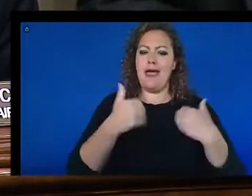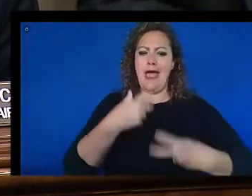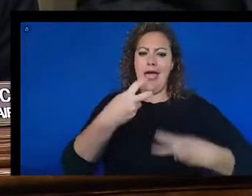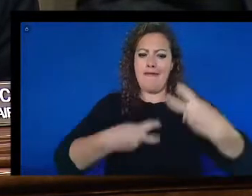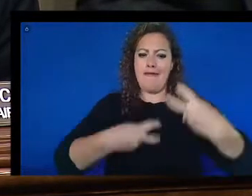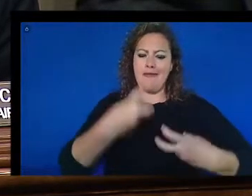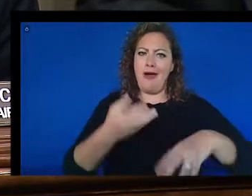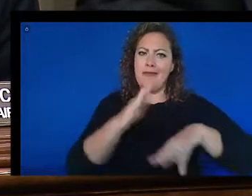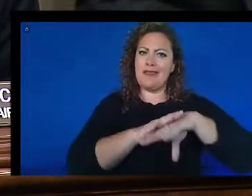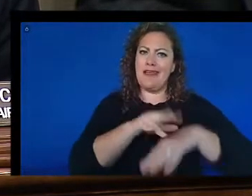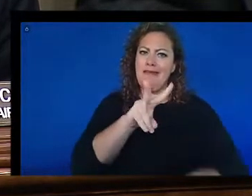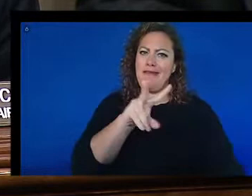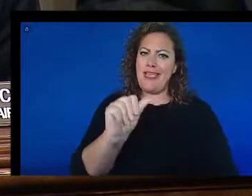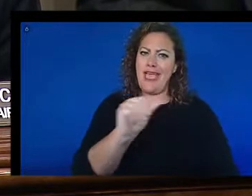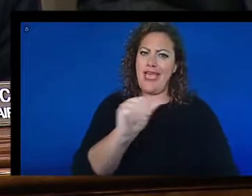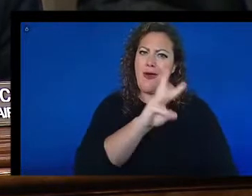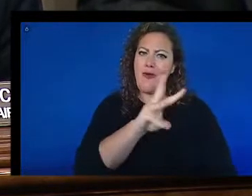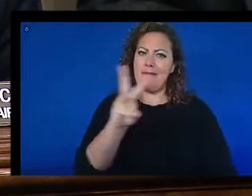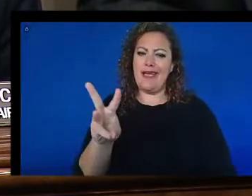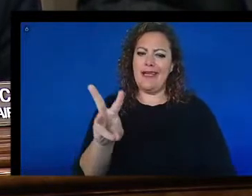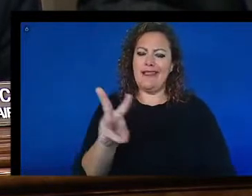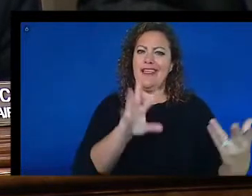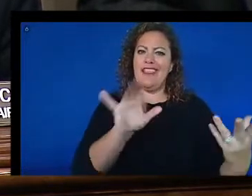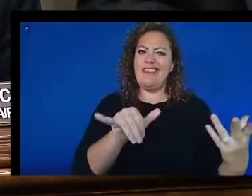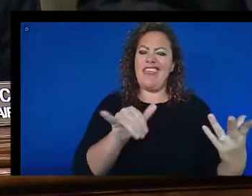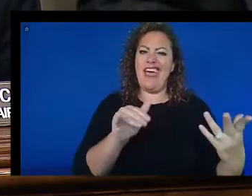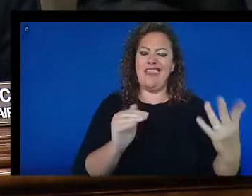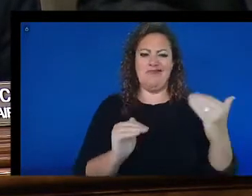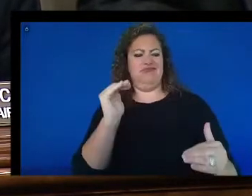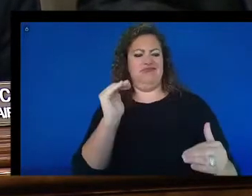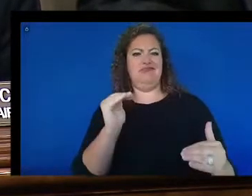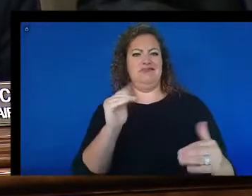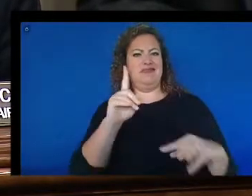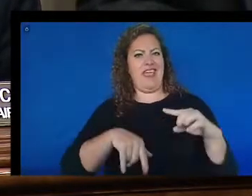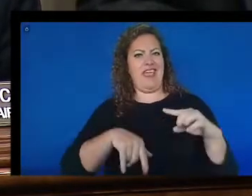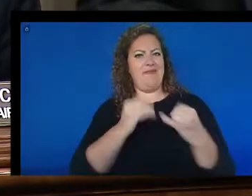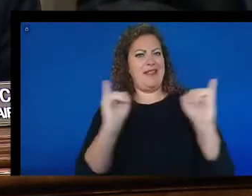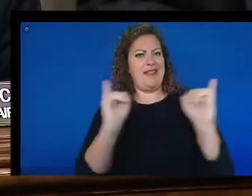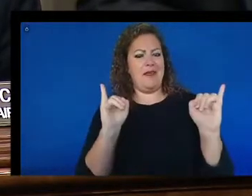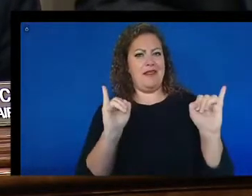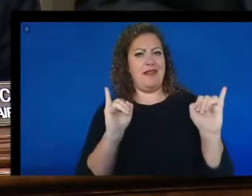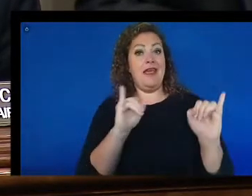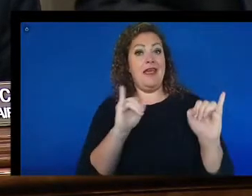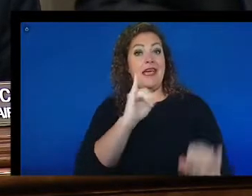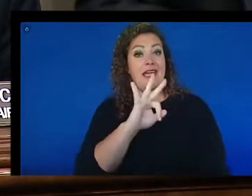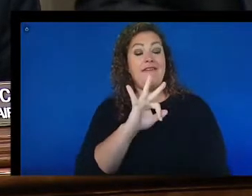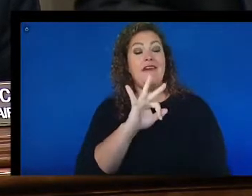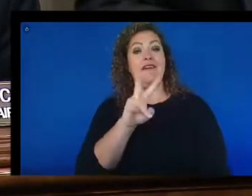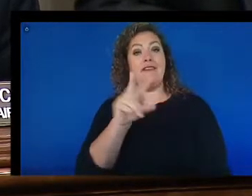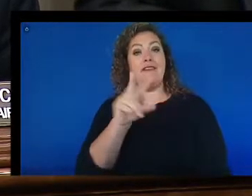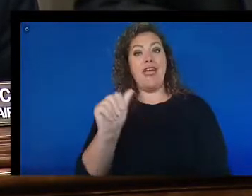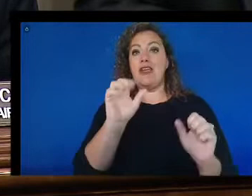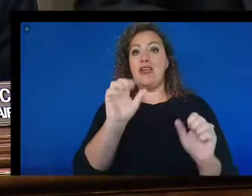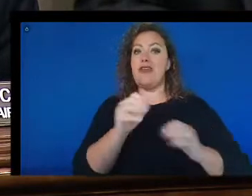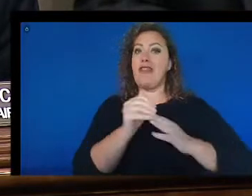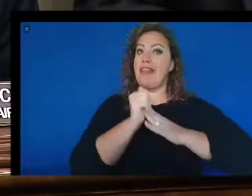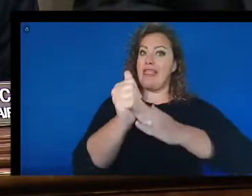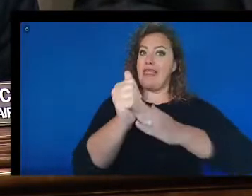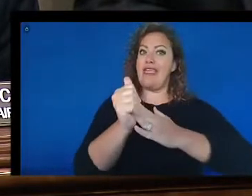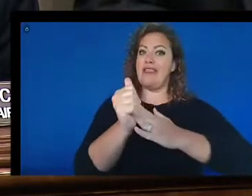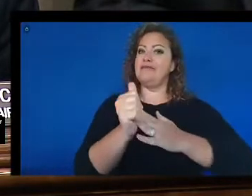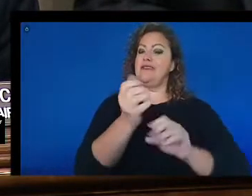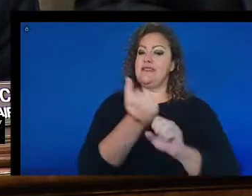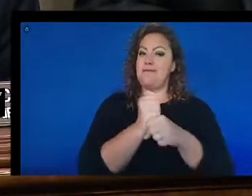websites takes away this independency. If the VA could lead the way to make access